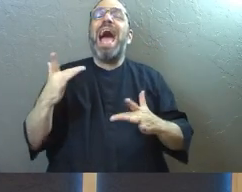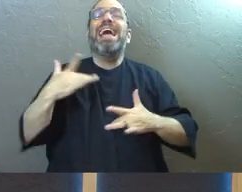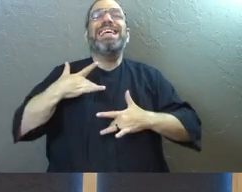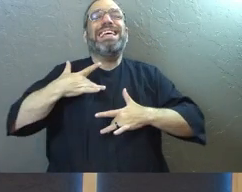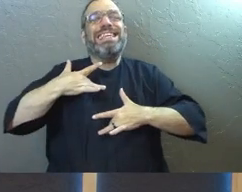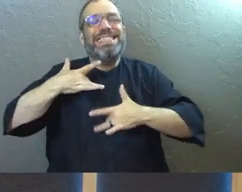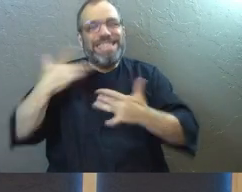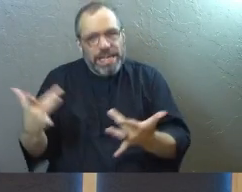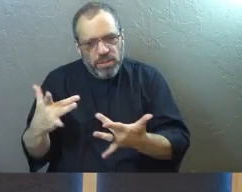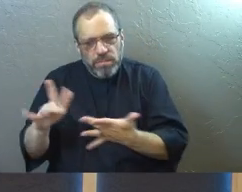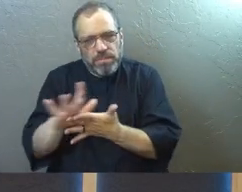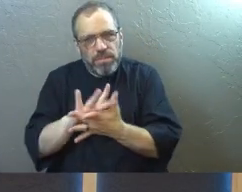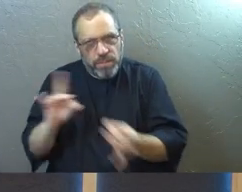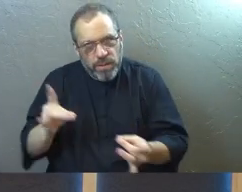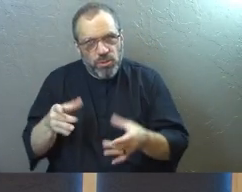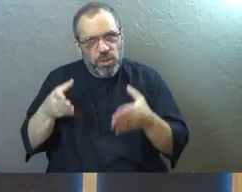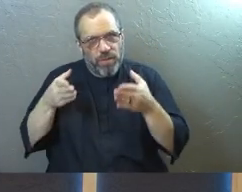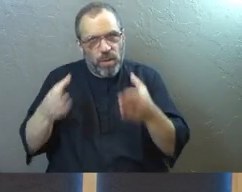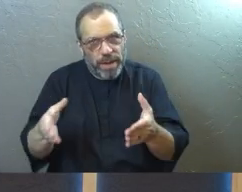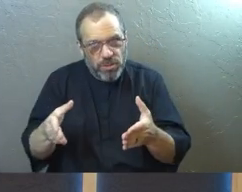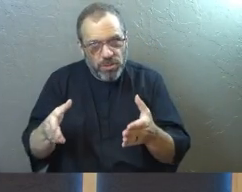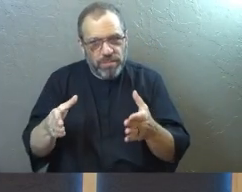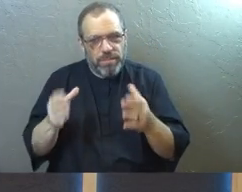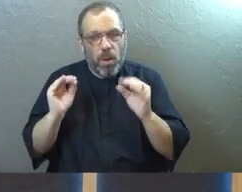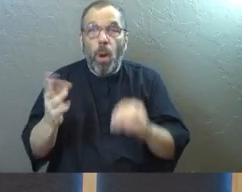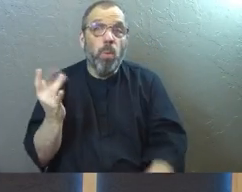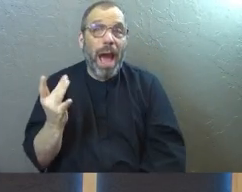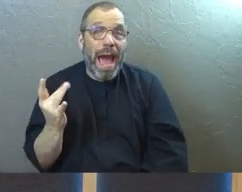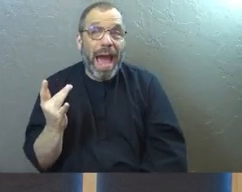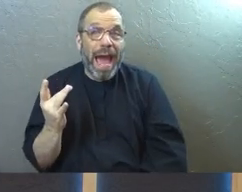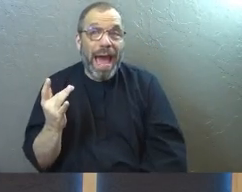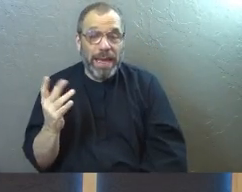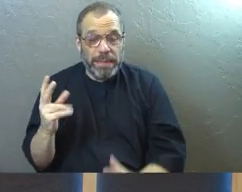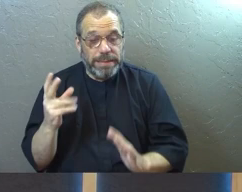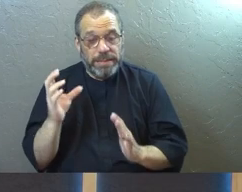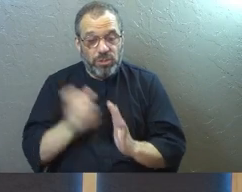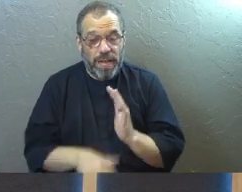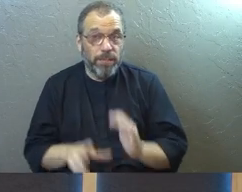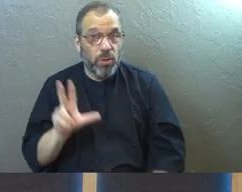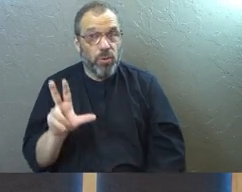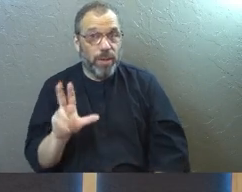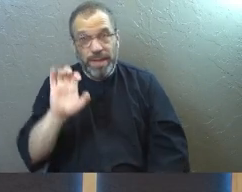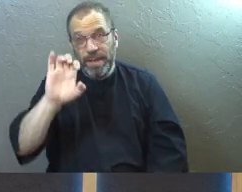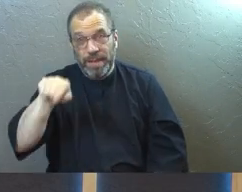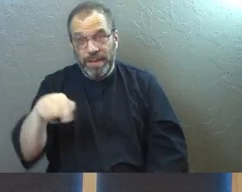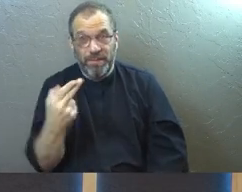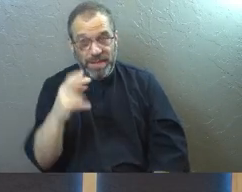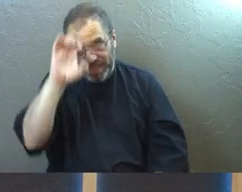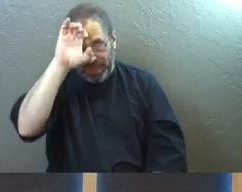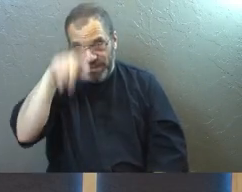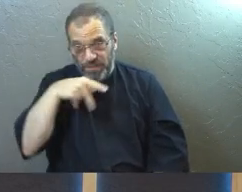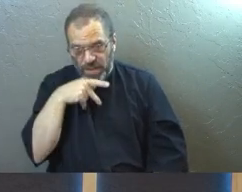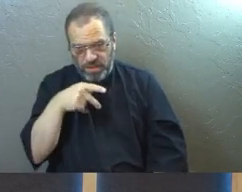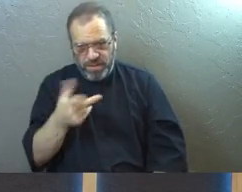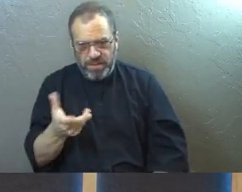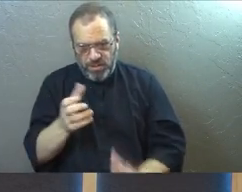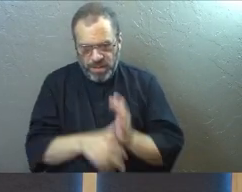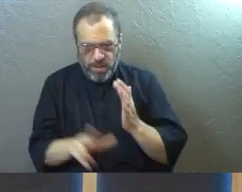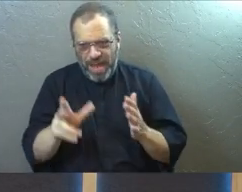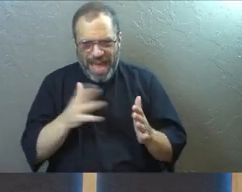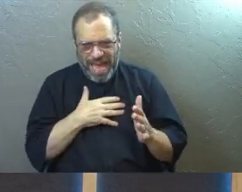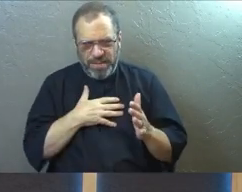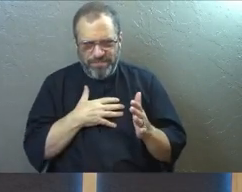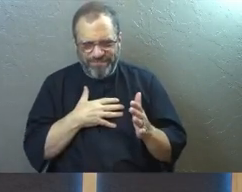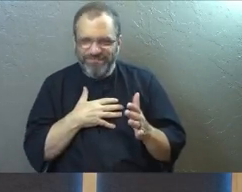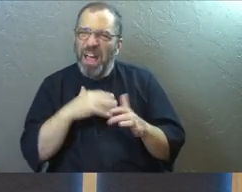spiritual formation. And I bring all of this up because the passage we're going to look at today, I think underneath it has a challenge